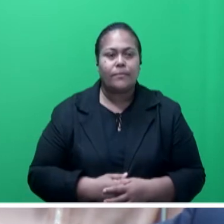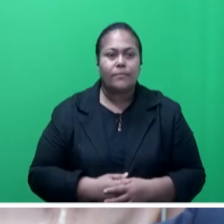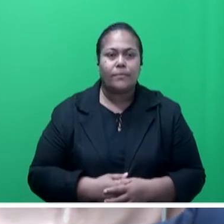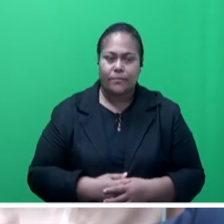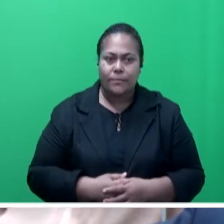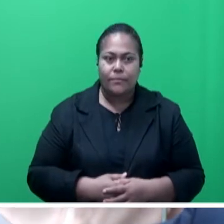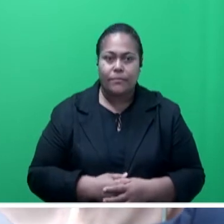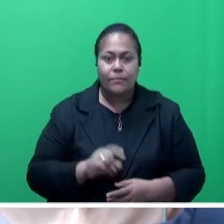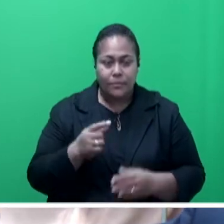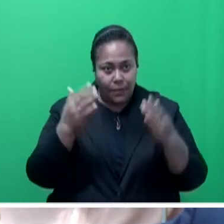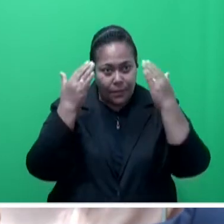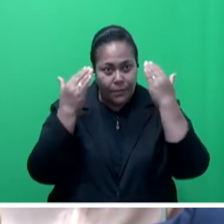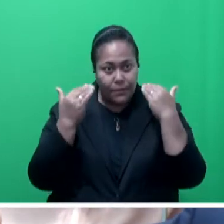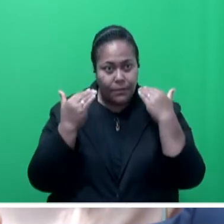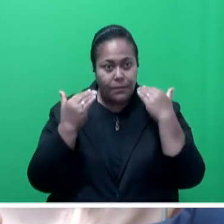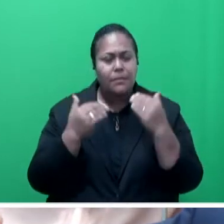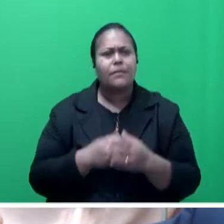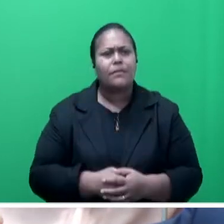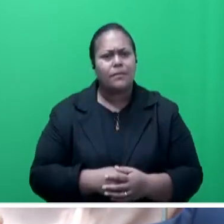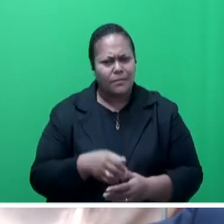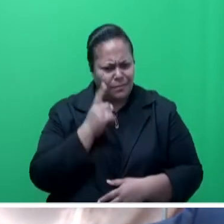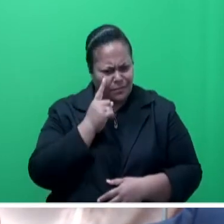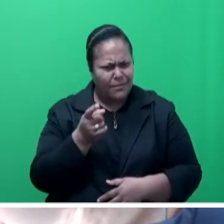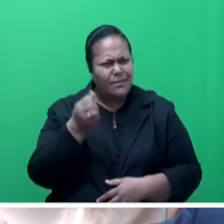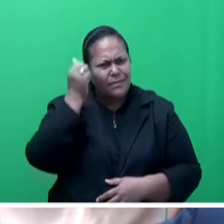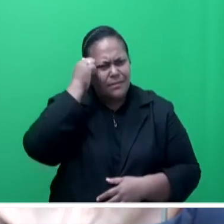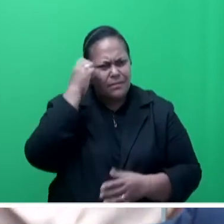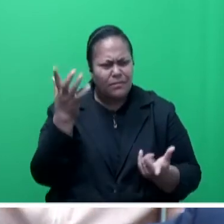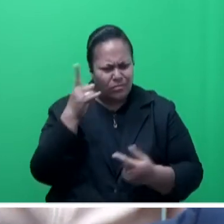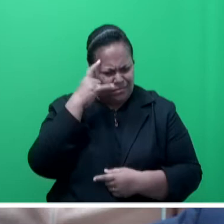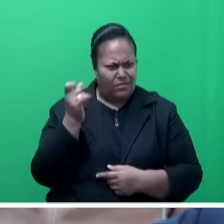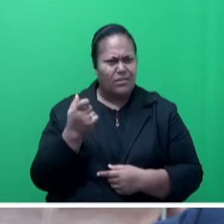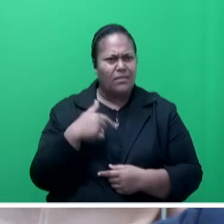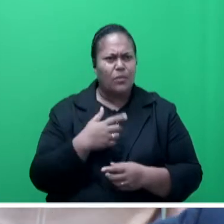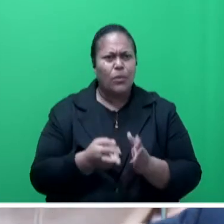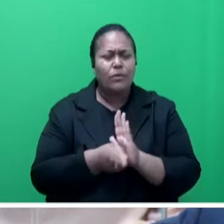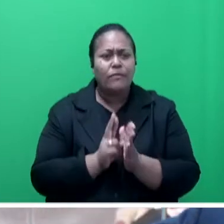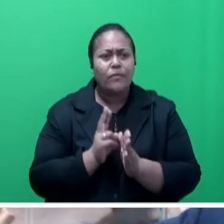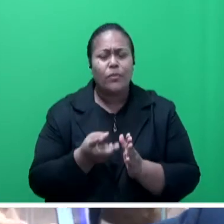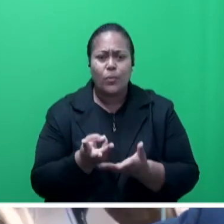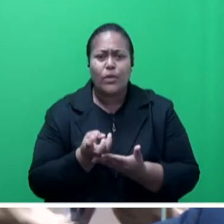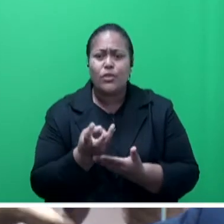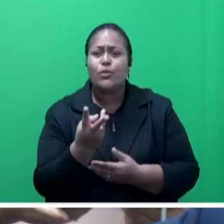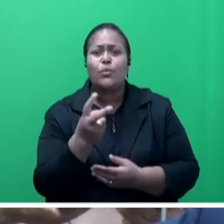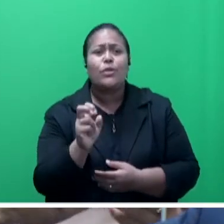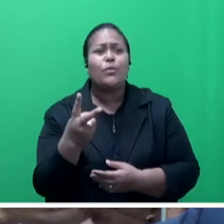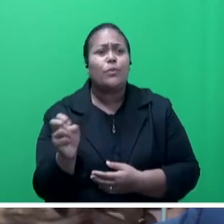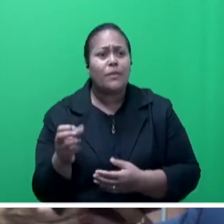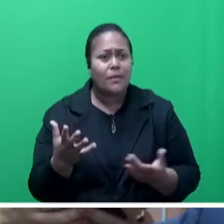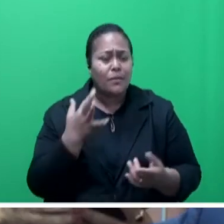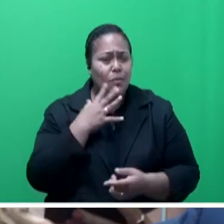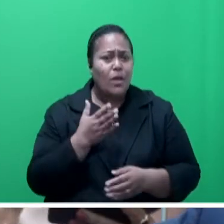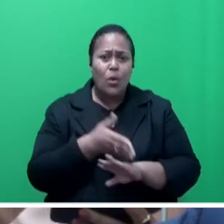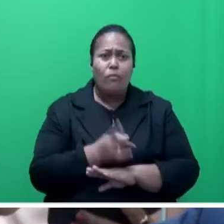But, Mr. Speaker, sir, obviously it is quite silly to suggest we should have reviewed the wages in 2020 when over 100,000